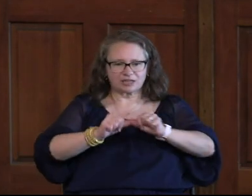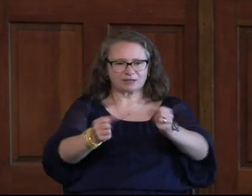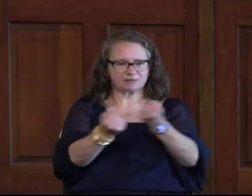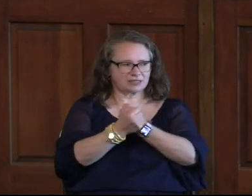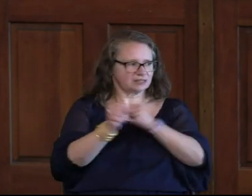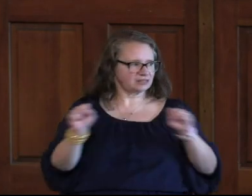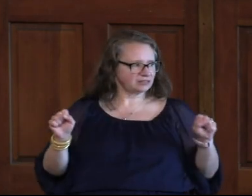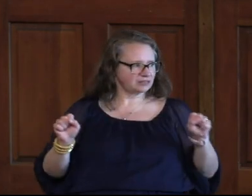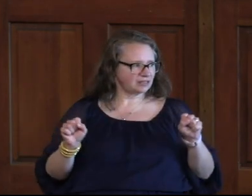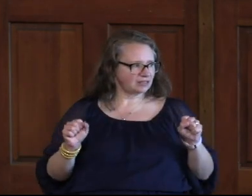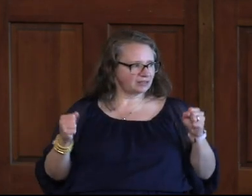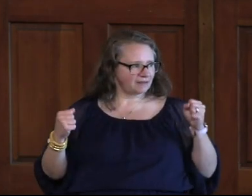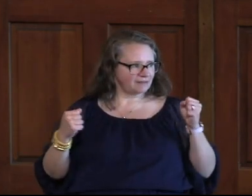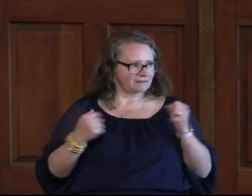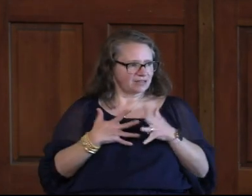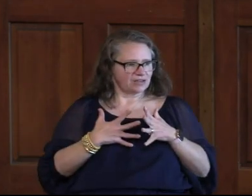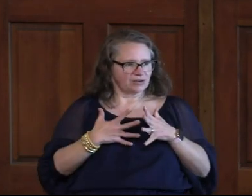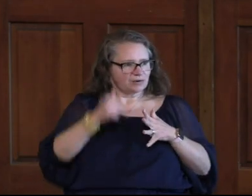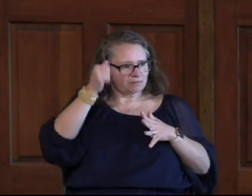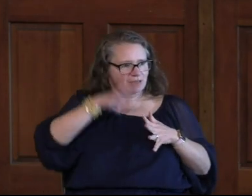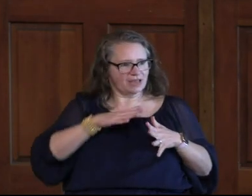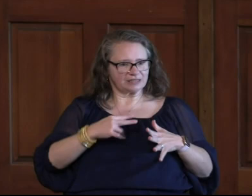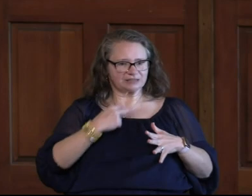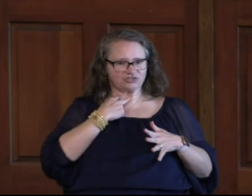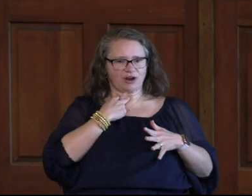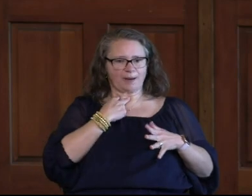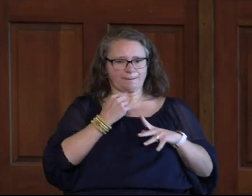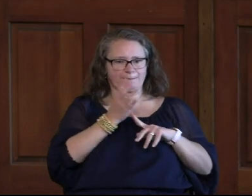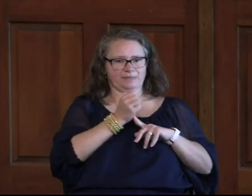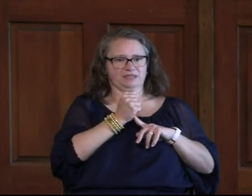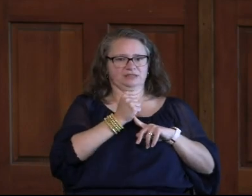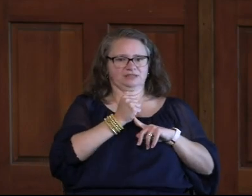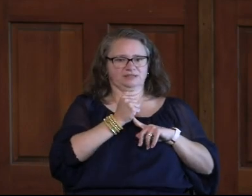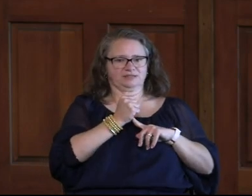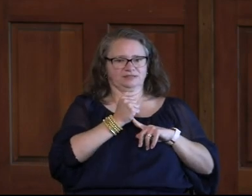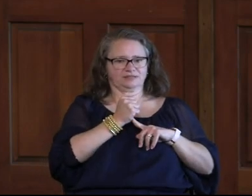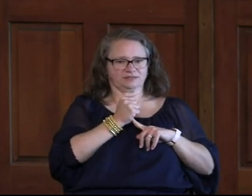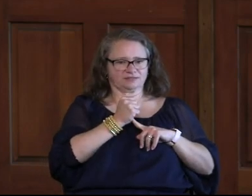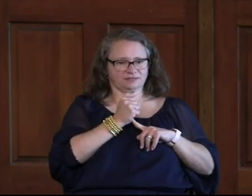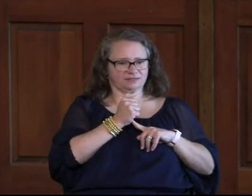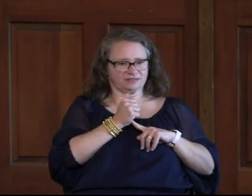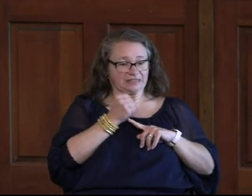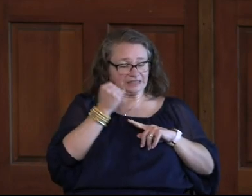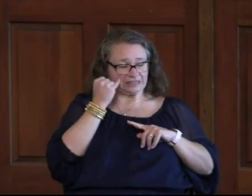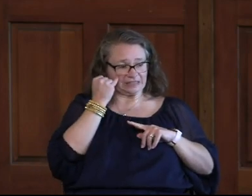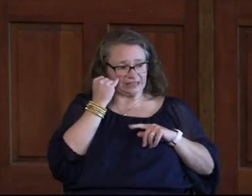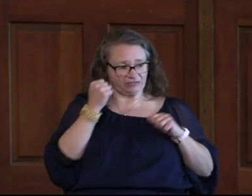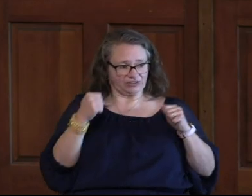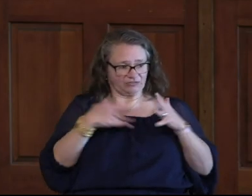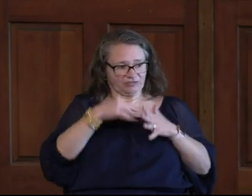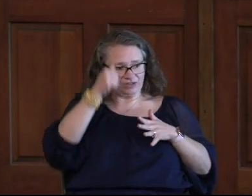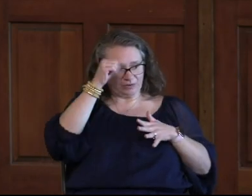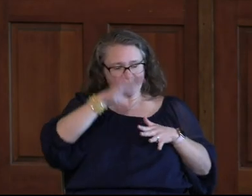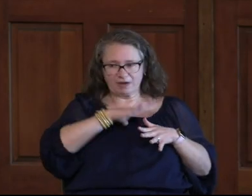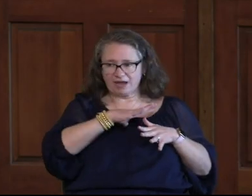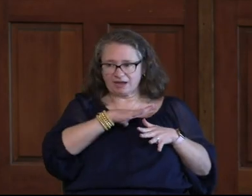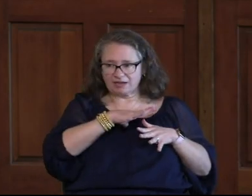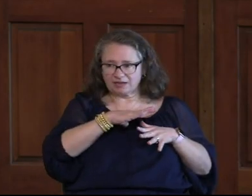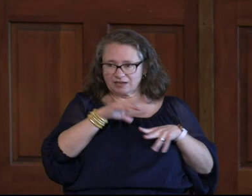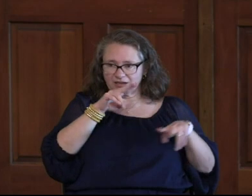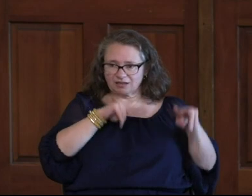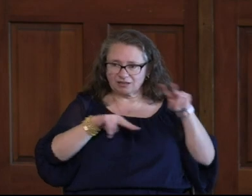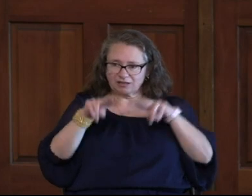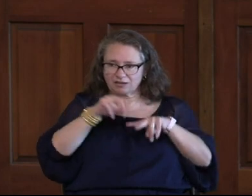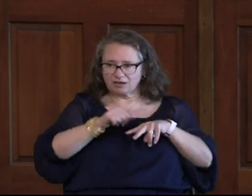The Fear Of Man Is A Trap It's A Trap If You Fear Man If You're